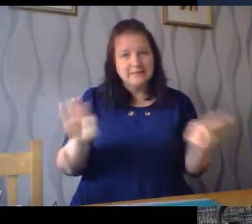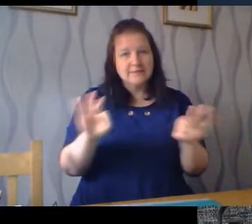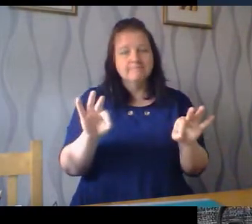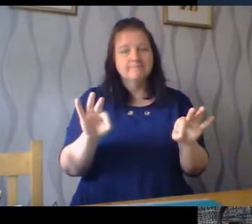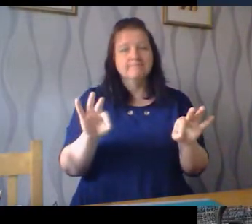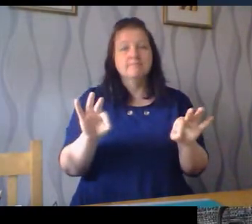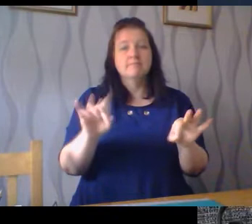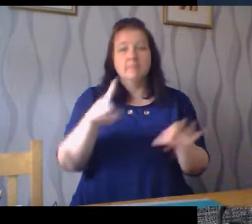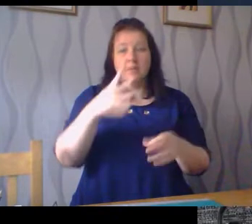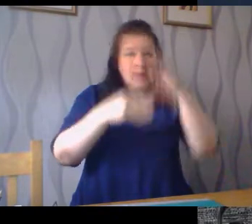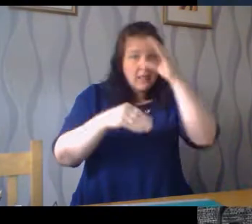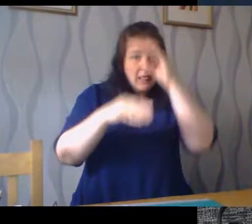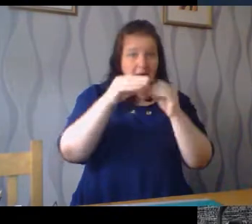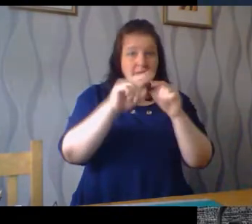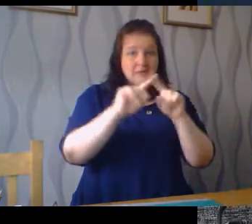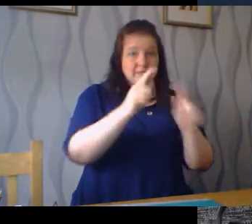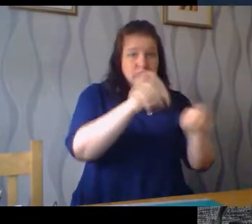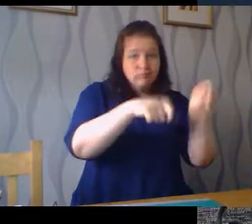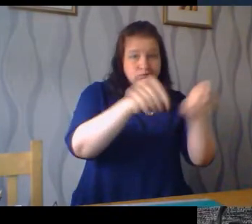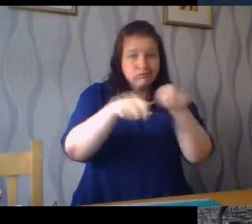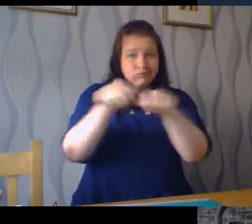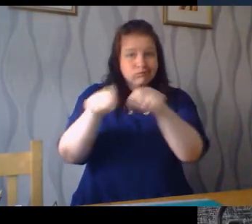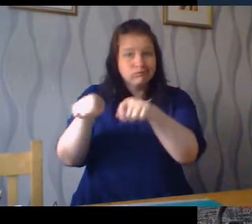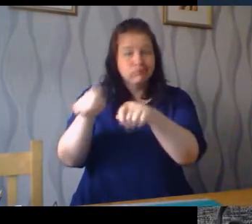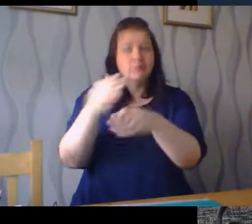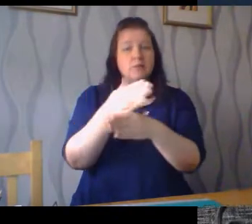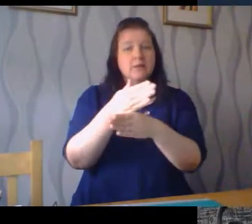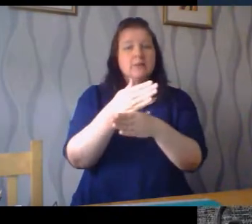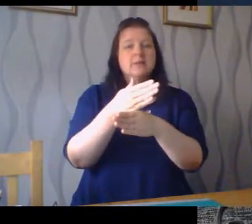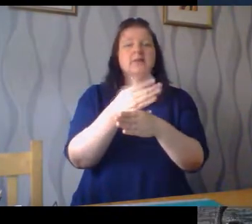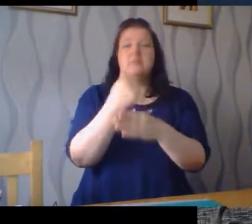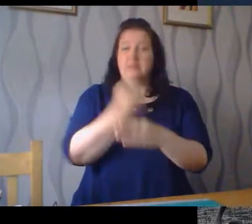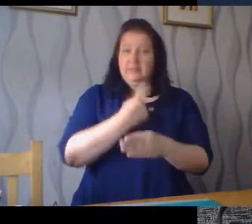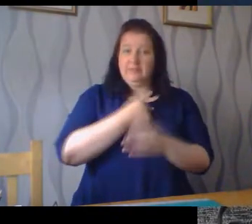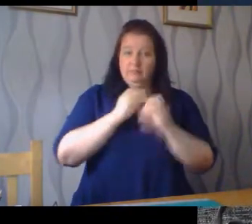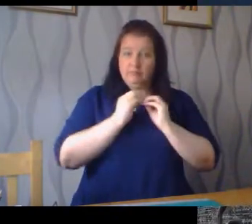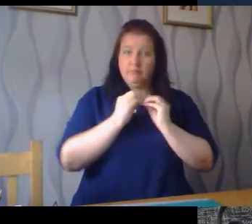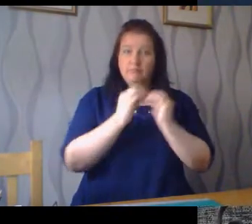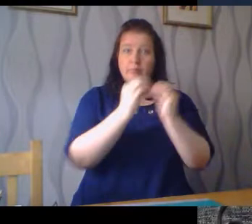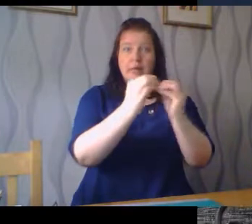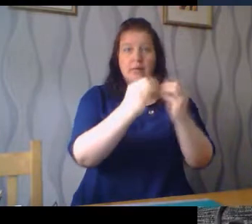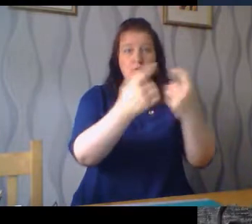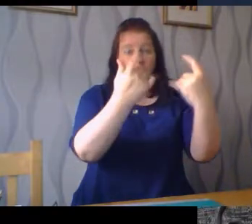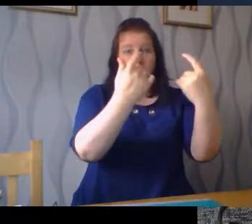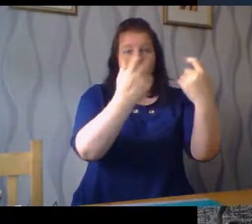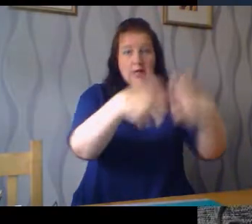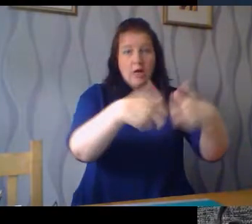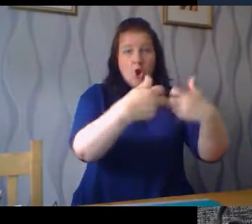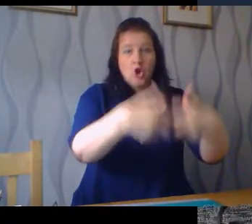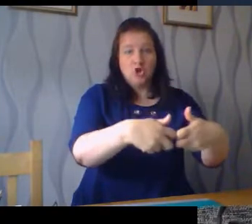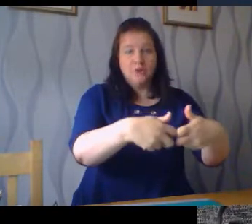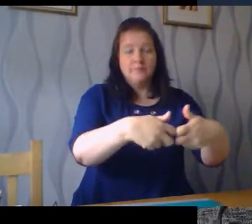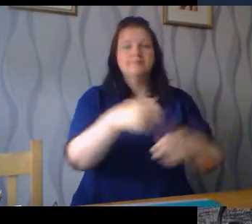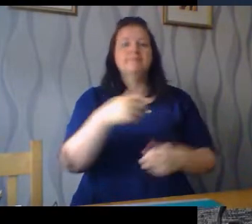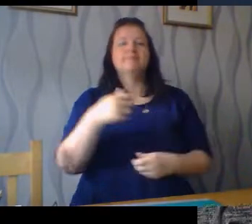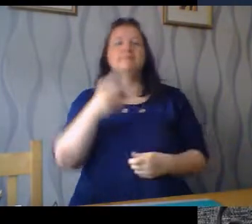to learn how to play all the different instruments in the classroom, you'll get to create your own music using some of the music technology that we have and you'll also get to learn a